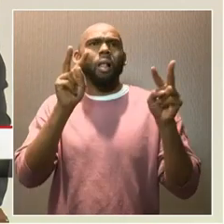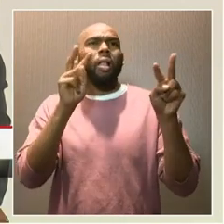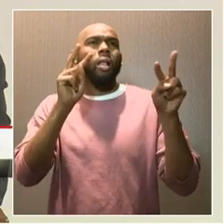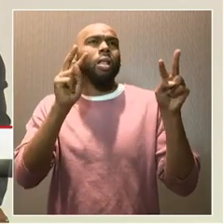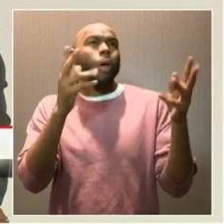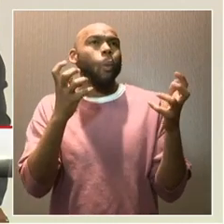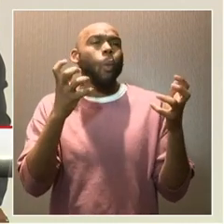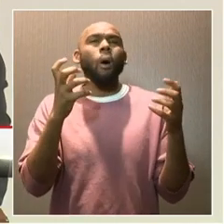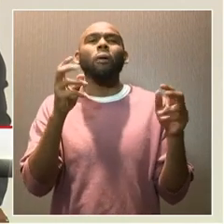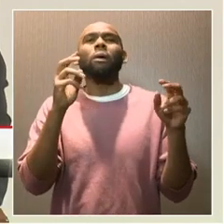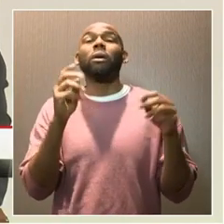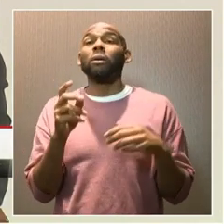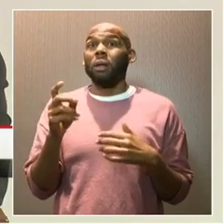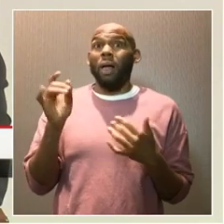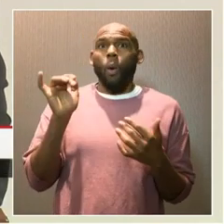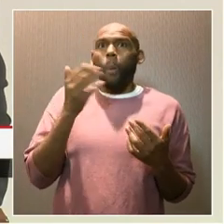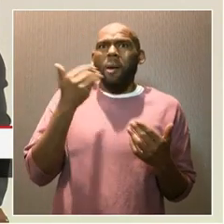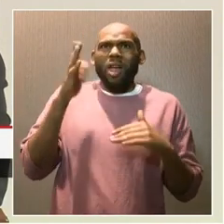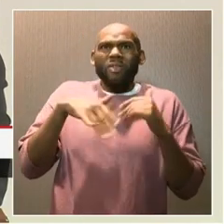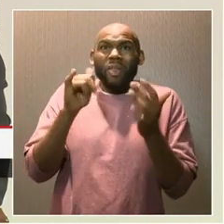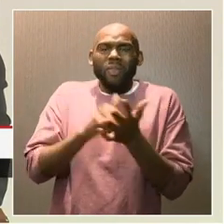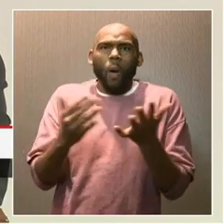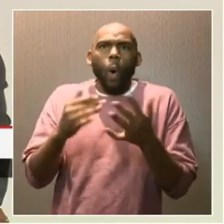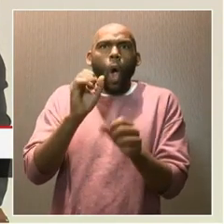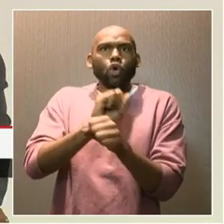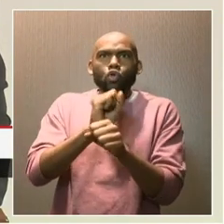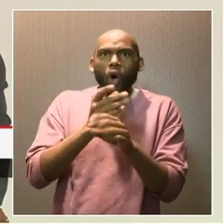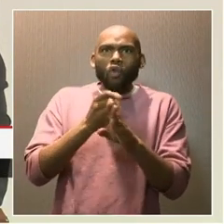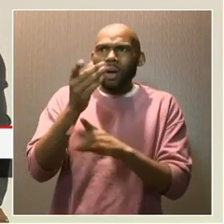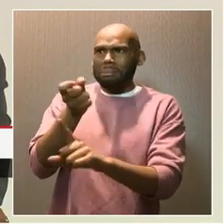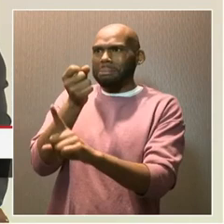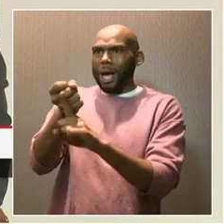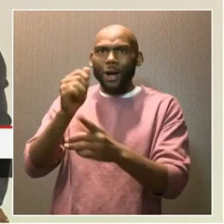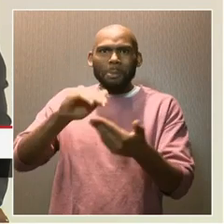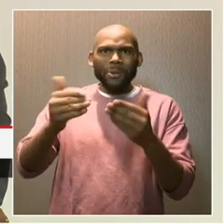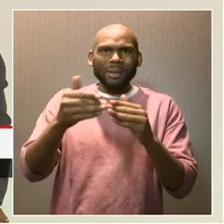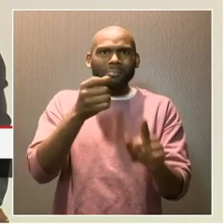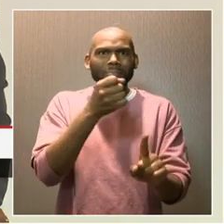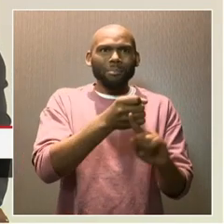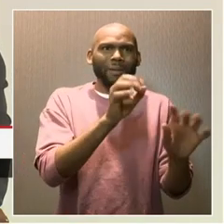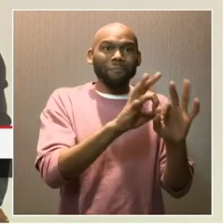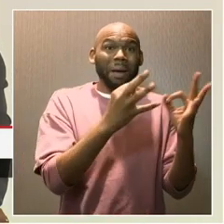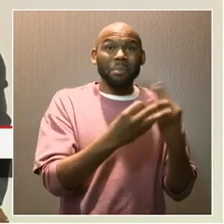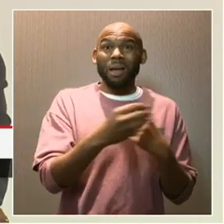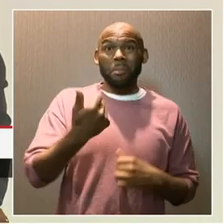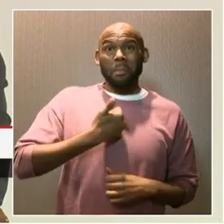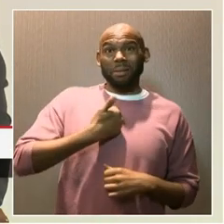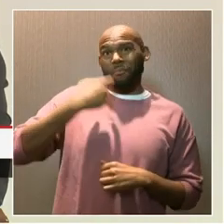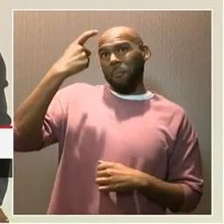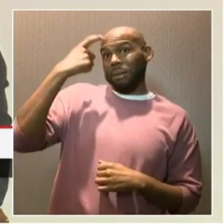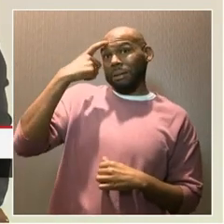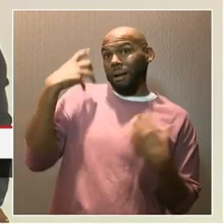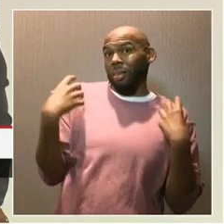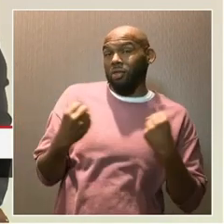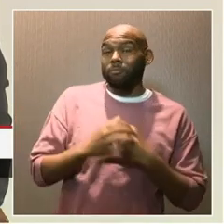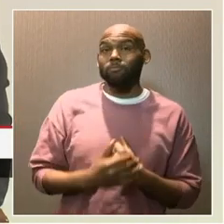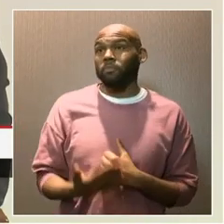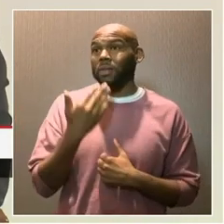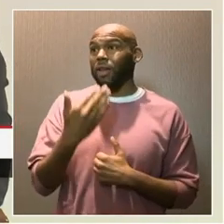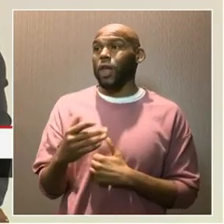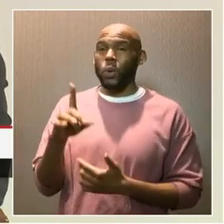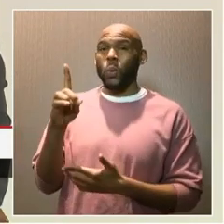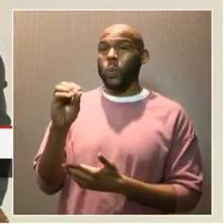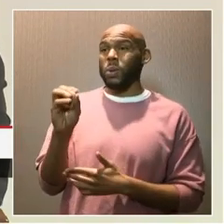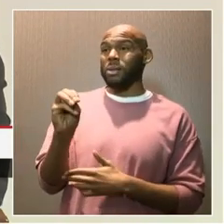what's better than that than a career and the ability to affect your community, to affect your family, and yourself mentally. So, thank you, Dominique,